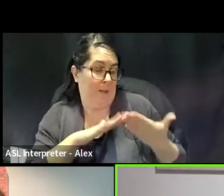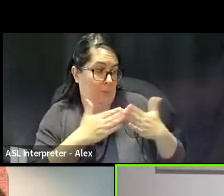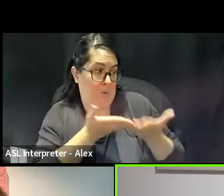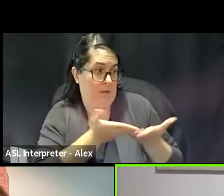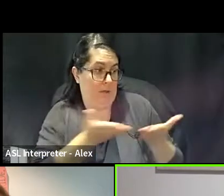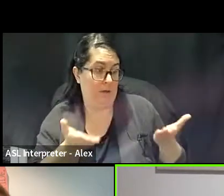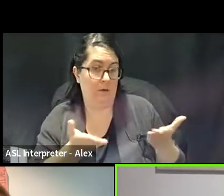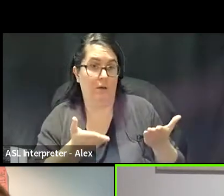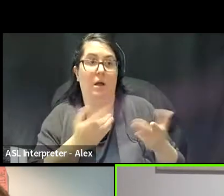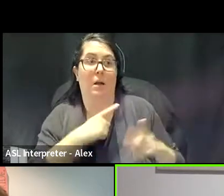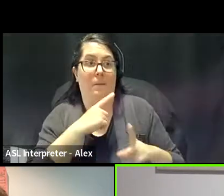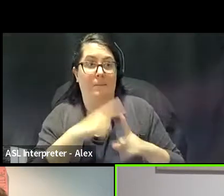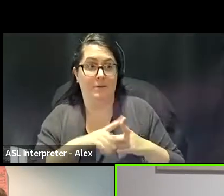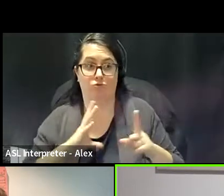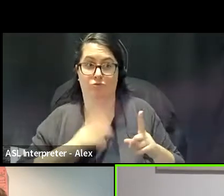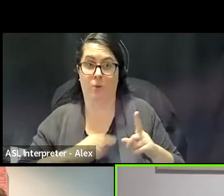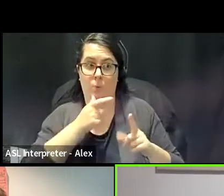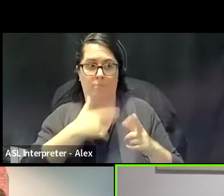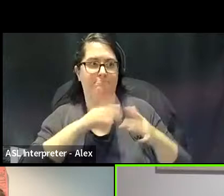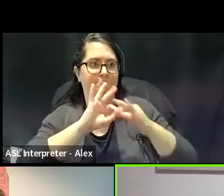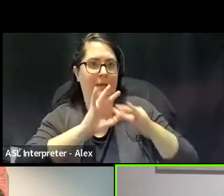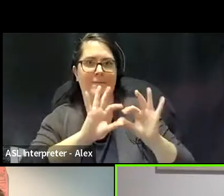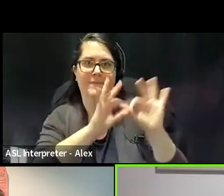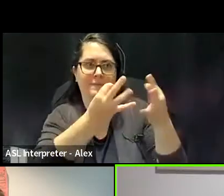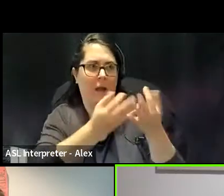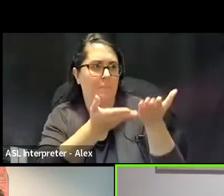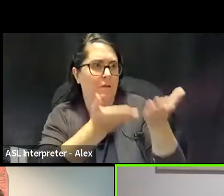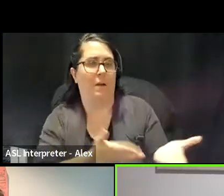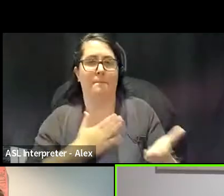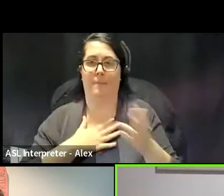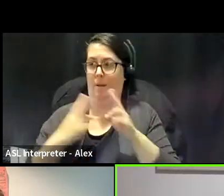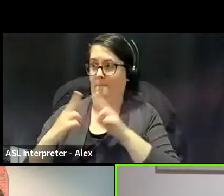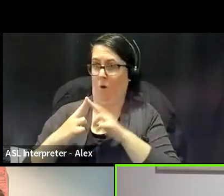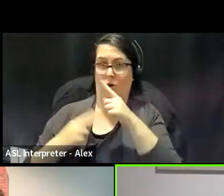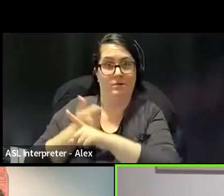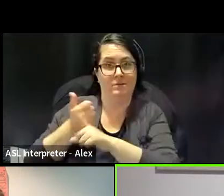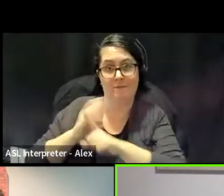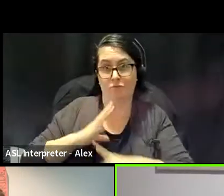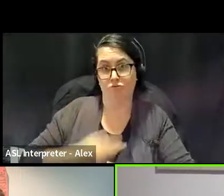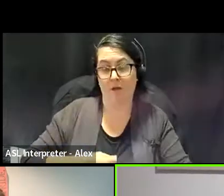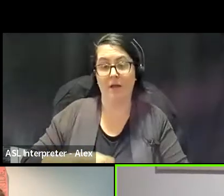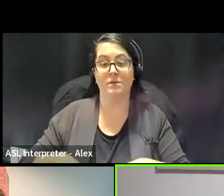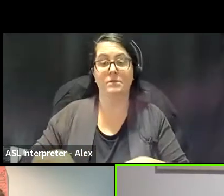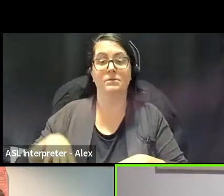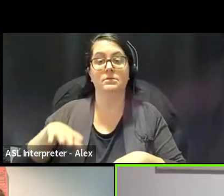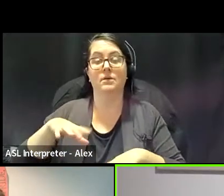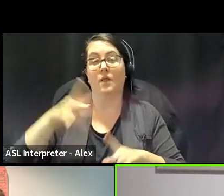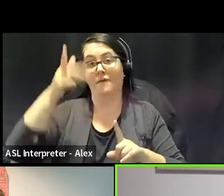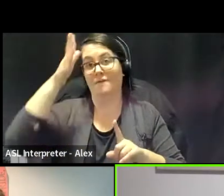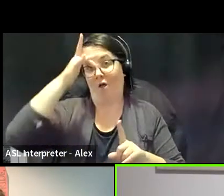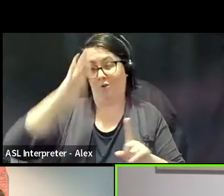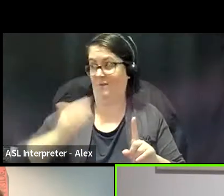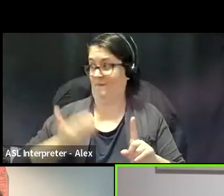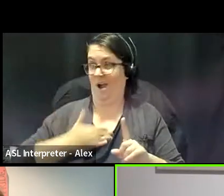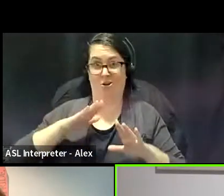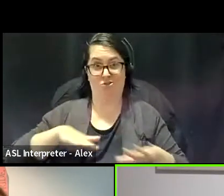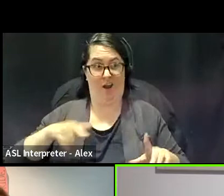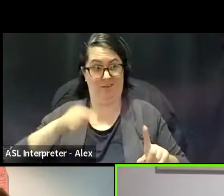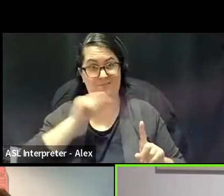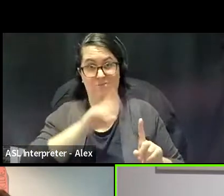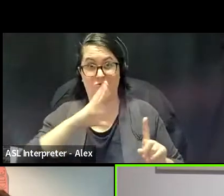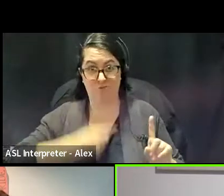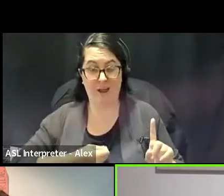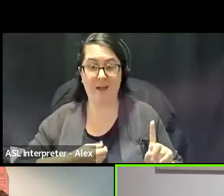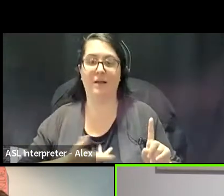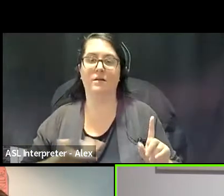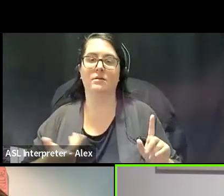with trans people who I call family, my partner is trans. The father of our child is trans, like we